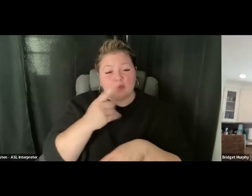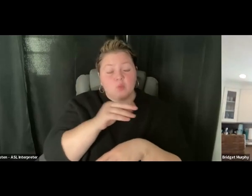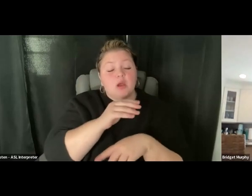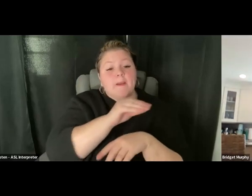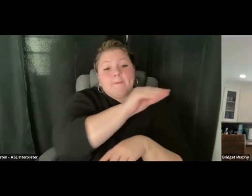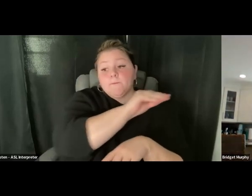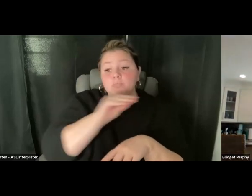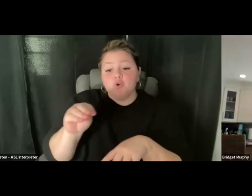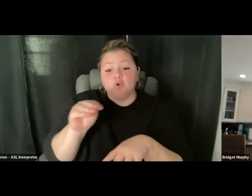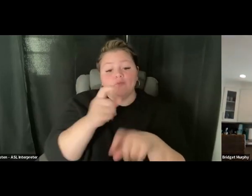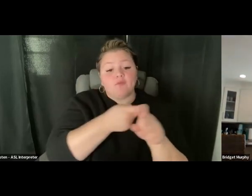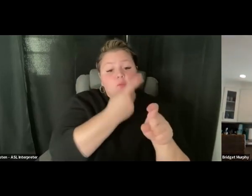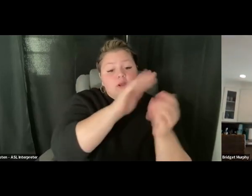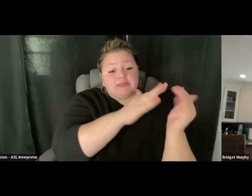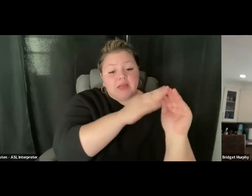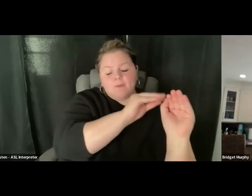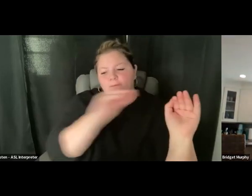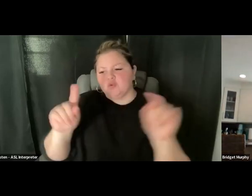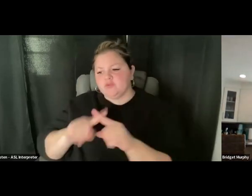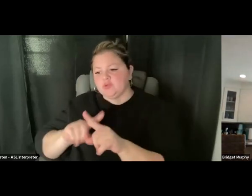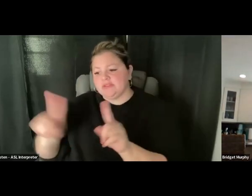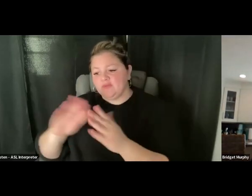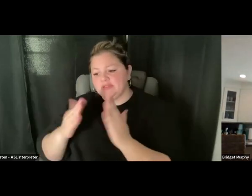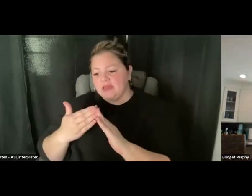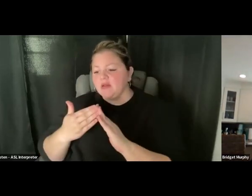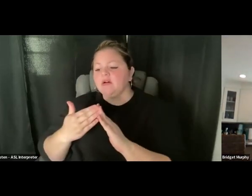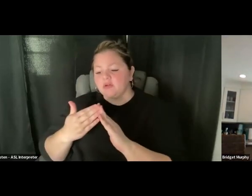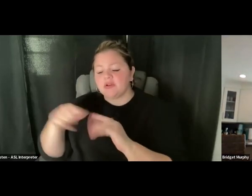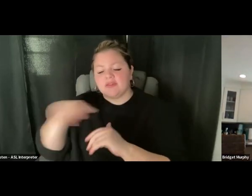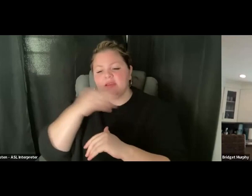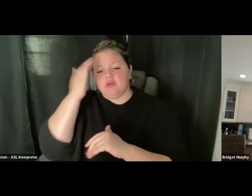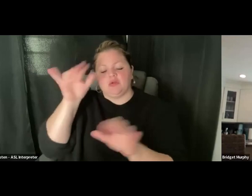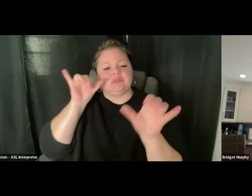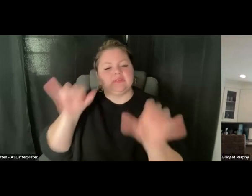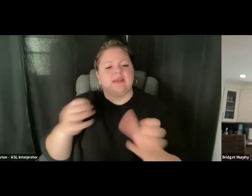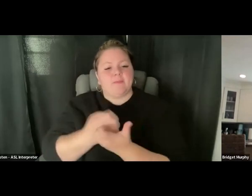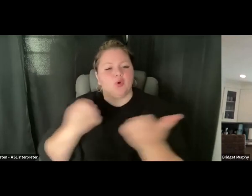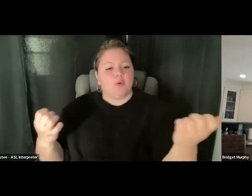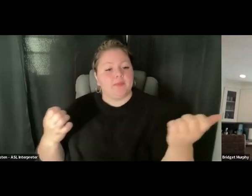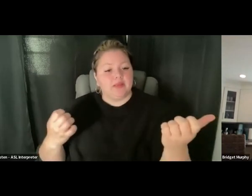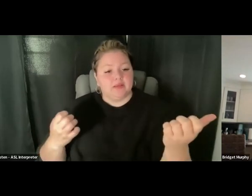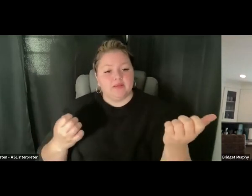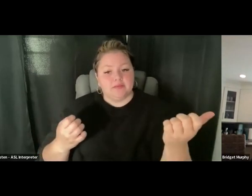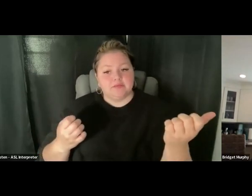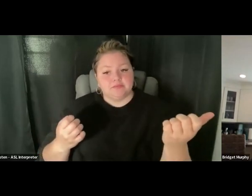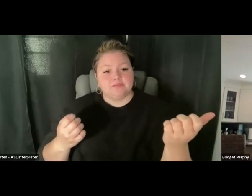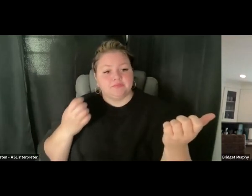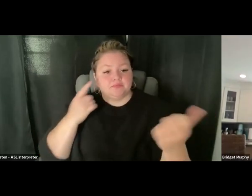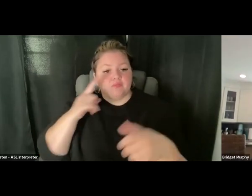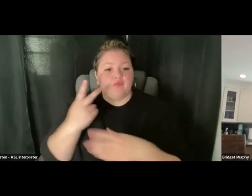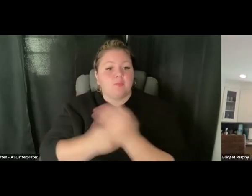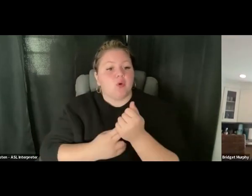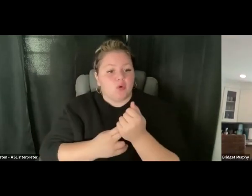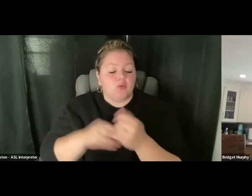the voter was used to knowing that the auto mark was going to be present not only for early voting, but in person